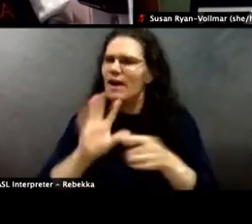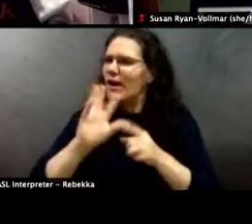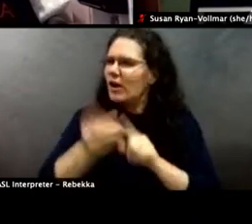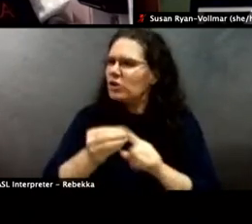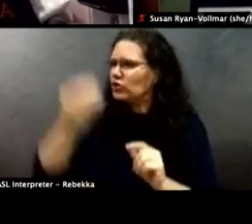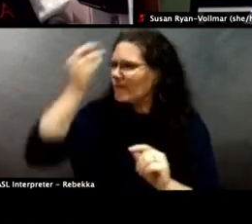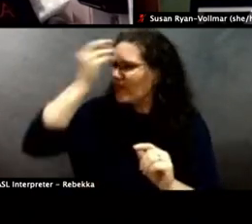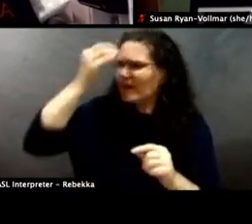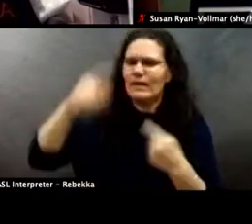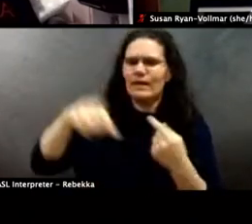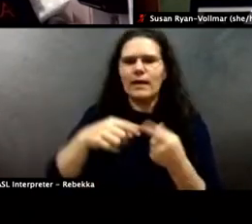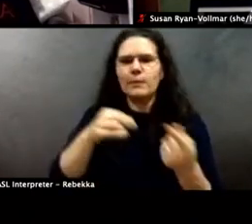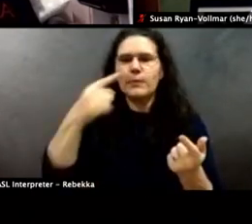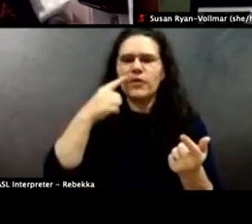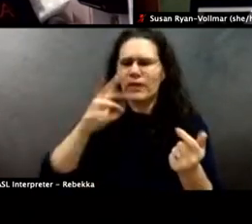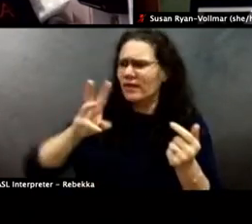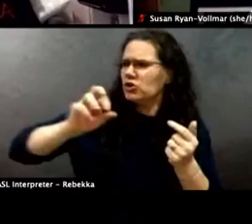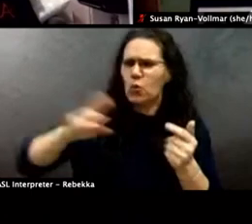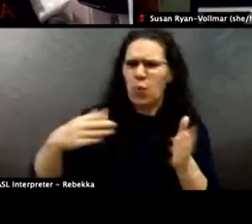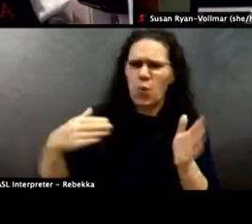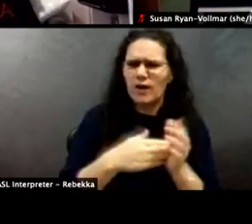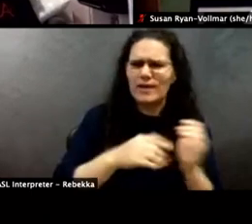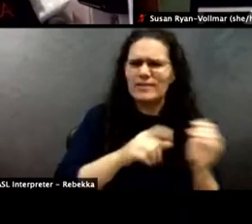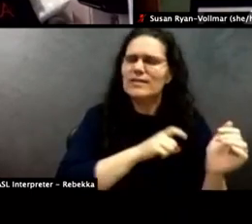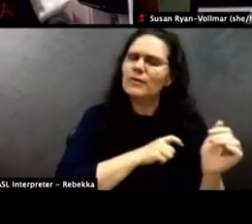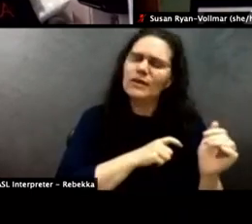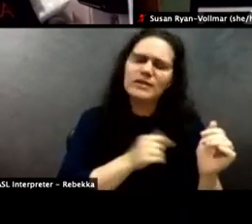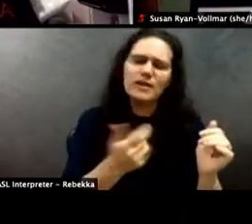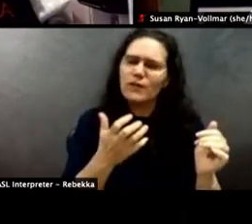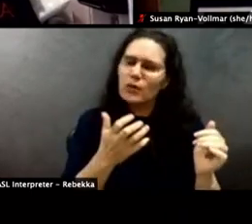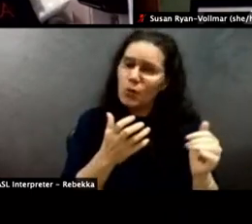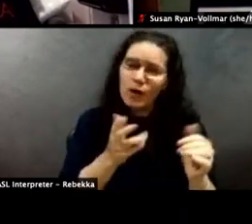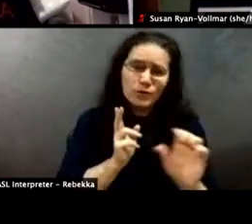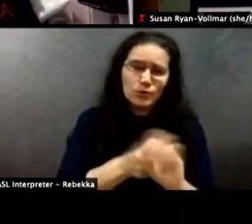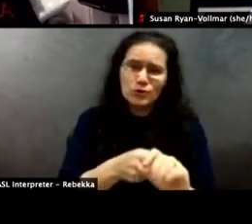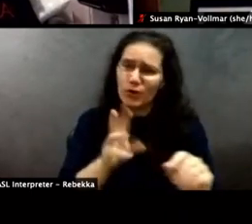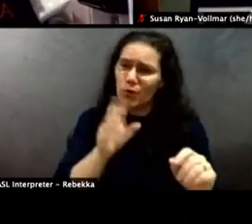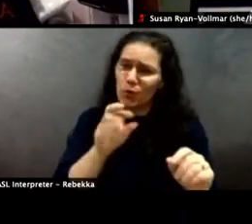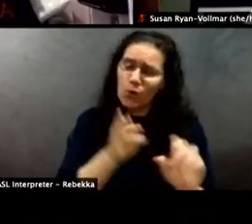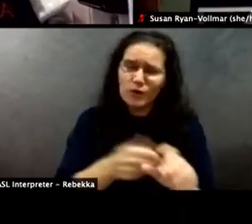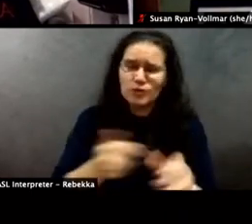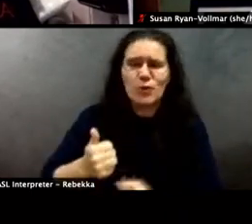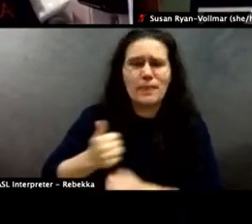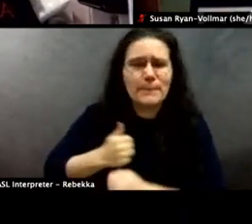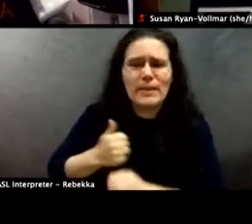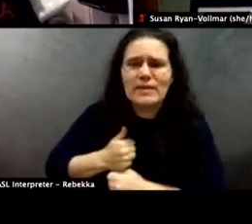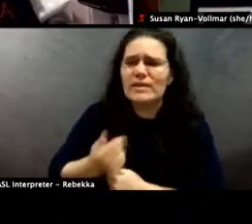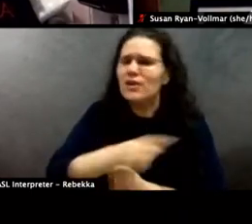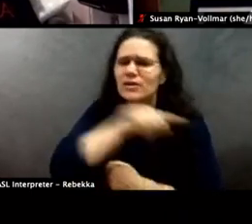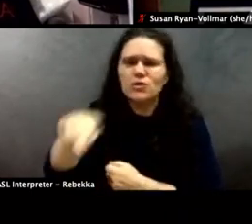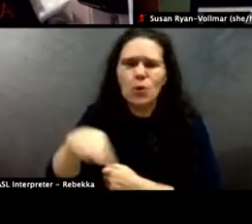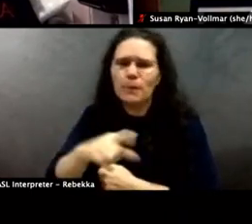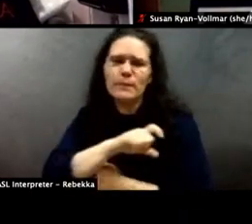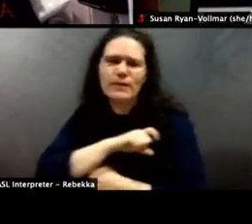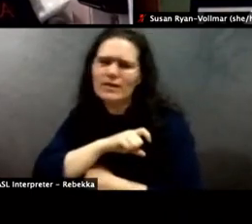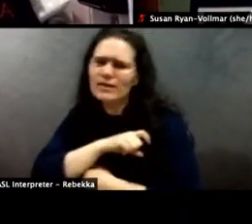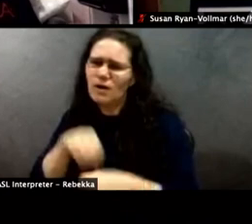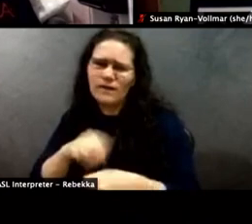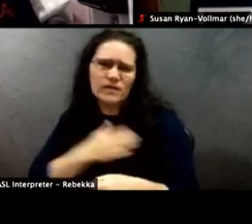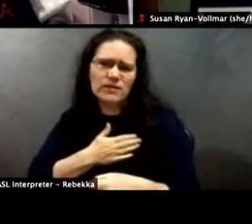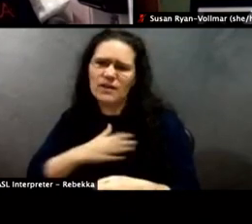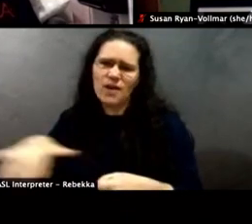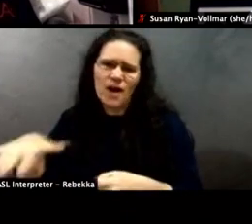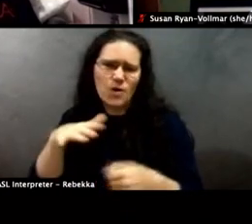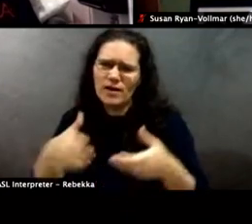people thinking there's a war going on. If you want to fight in a war, join the military. We don't want these people policing our neighborhoods. Thank you,